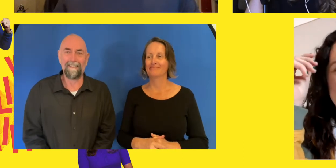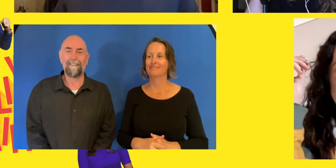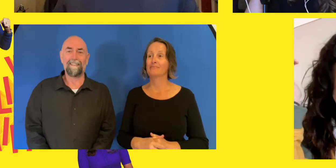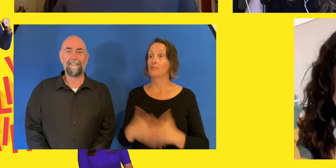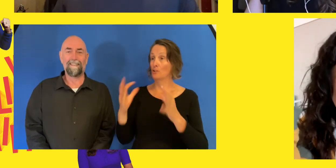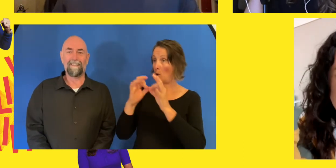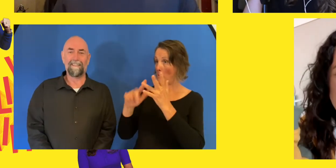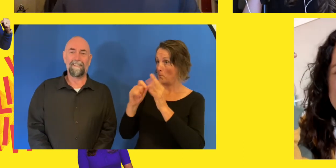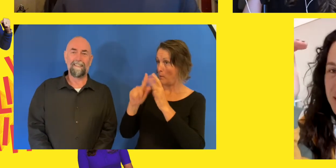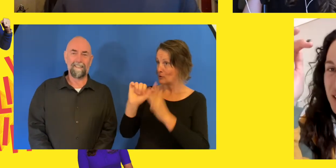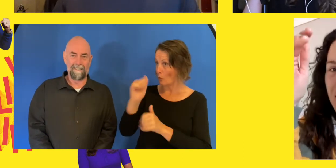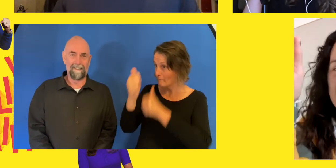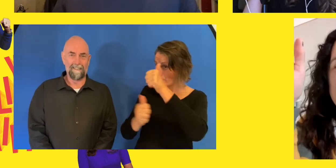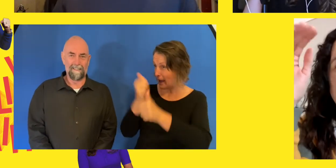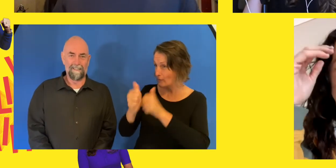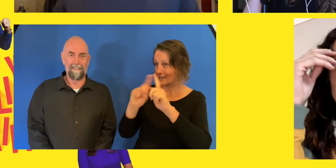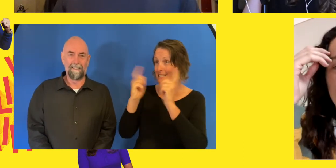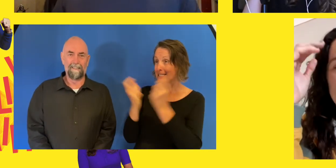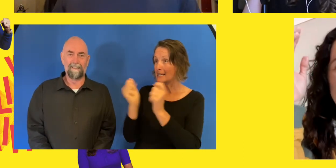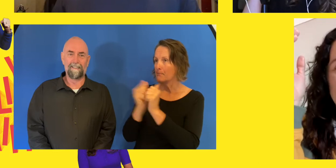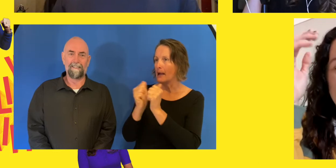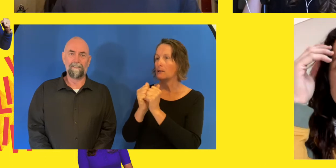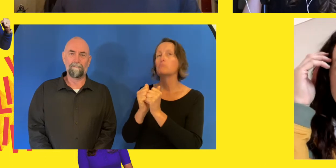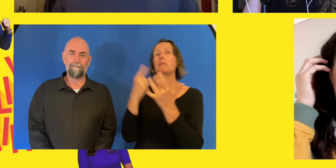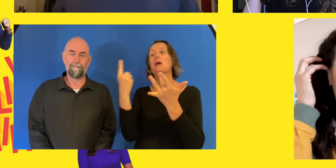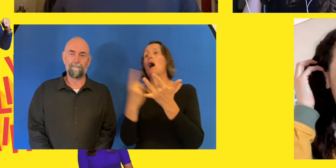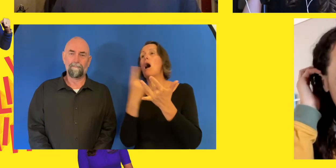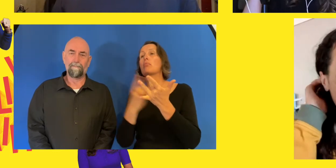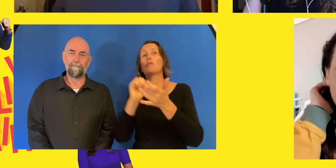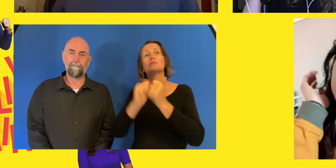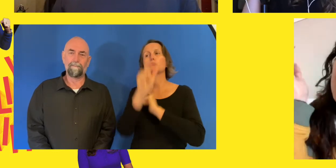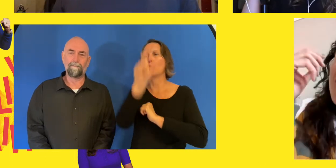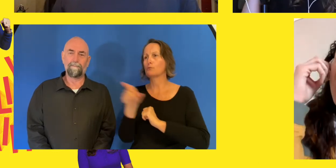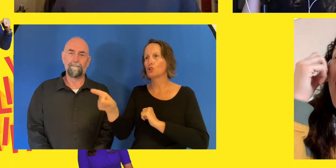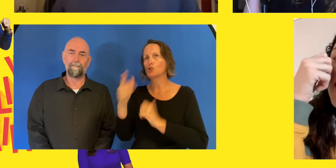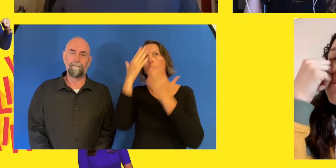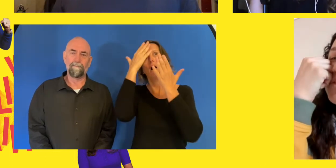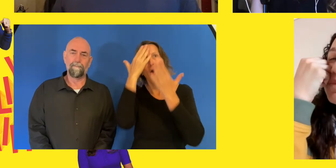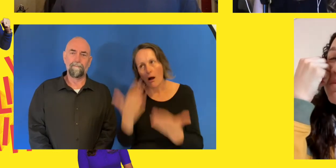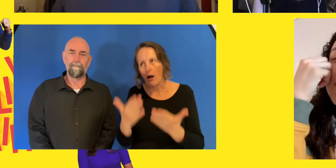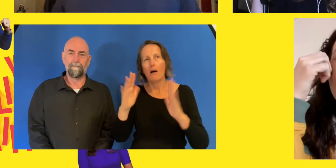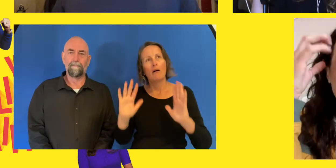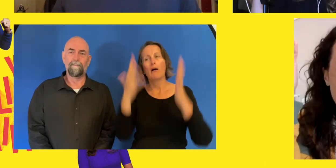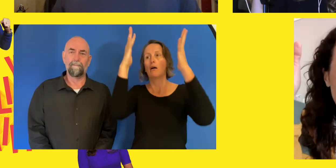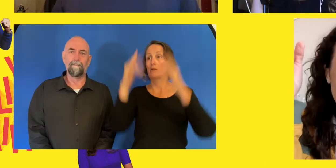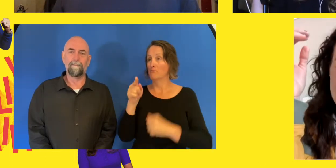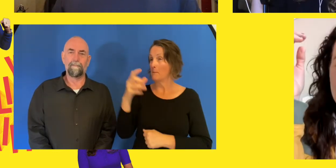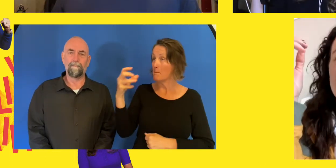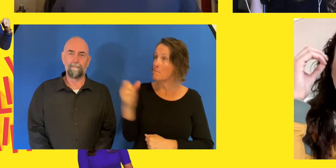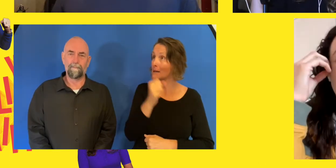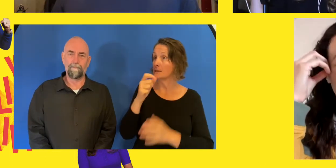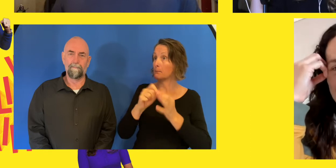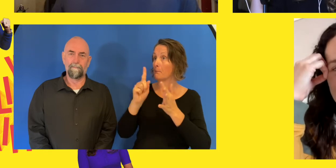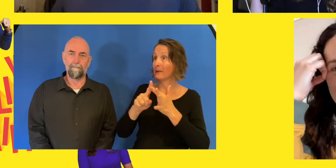She's been a competitor of mine, my entire career. I think we started back in the same, same games. She's been my main competitor for